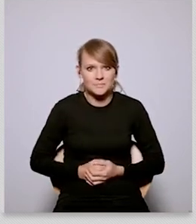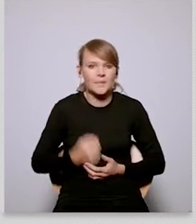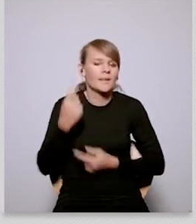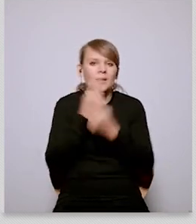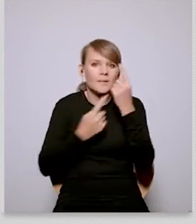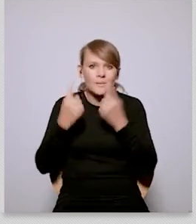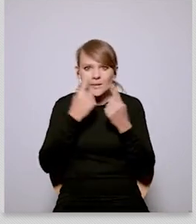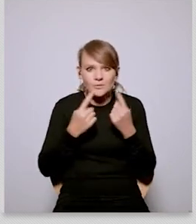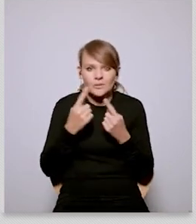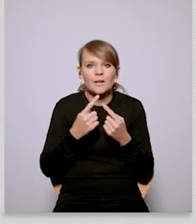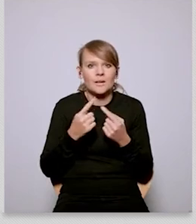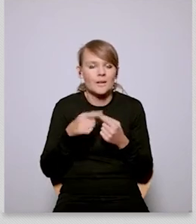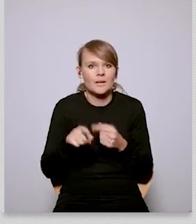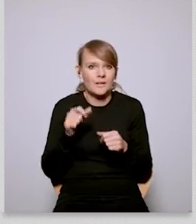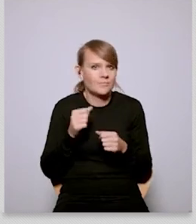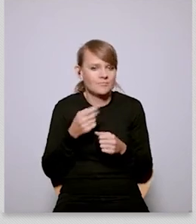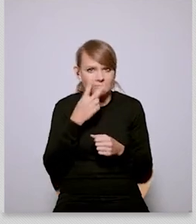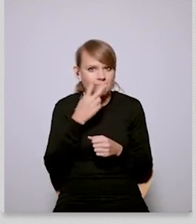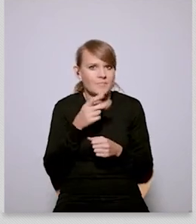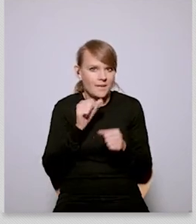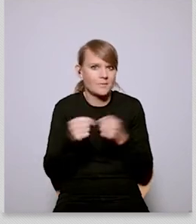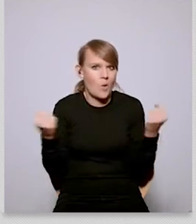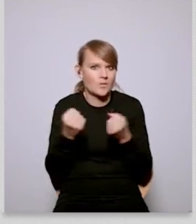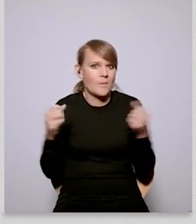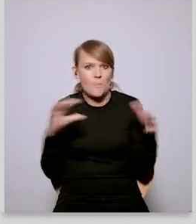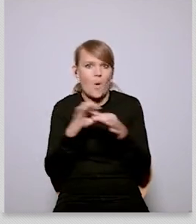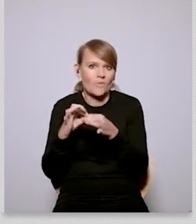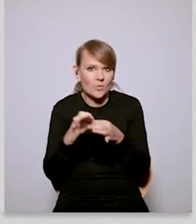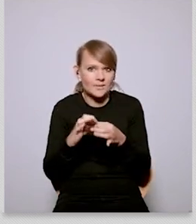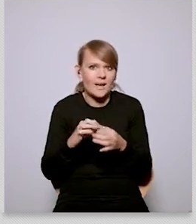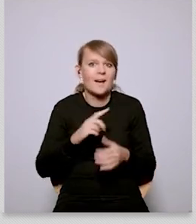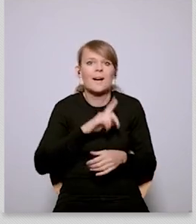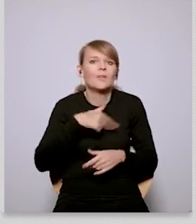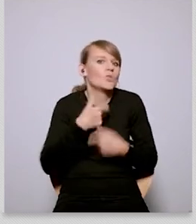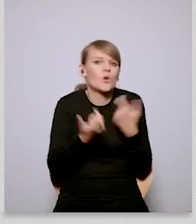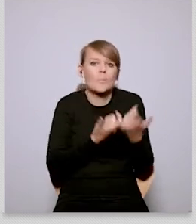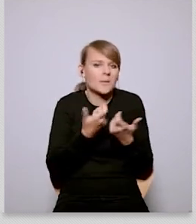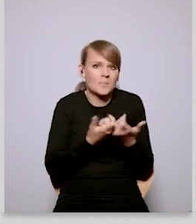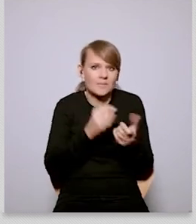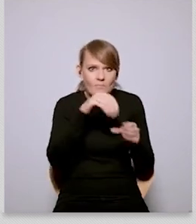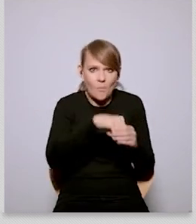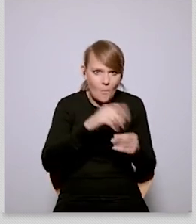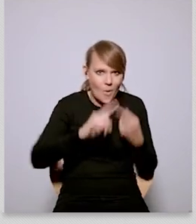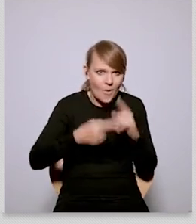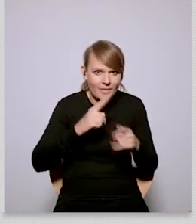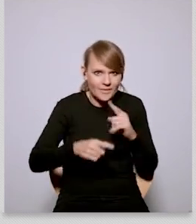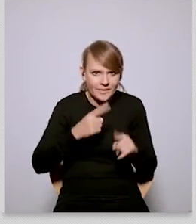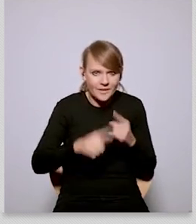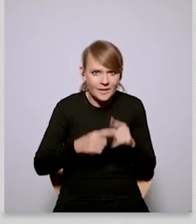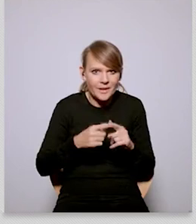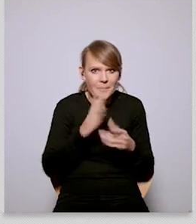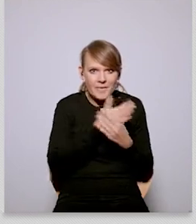politics and um how we handle uh our our competitiveness in this um this shifting environment